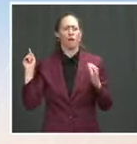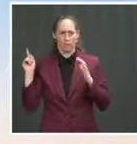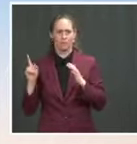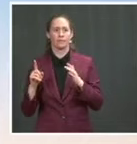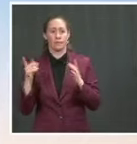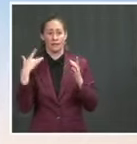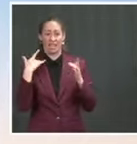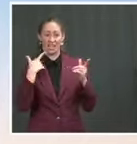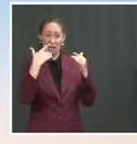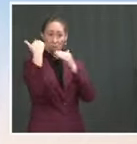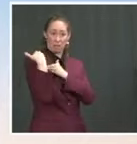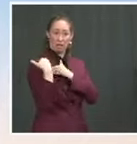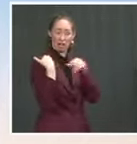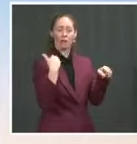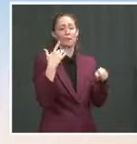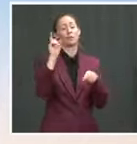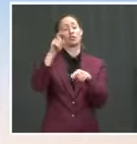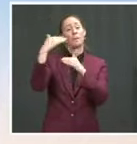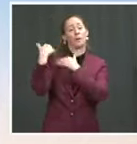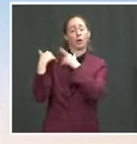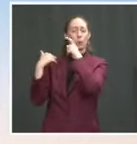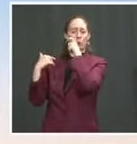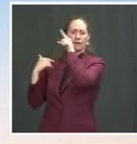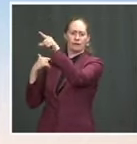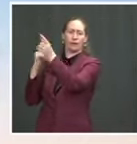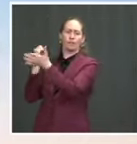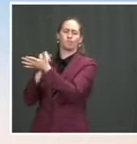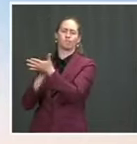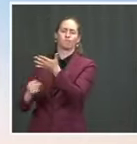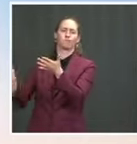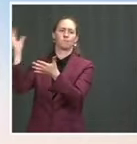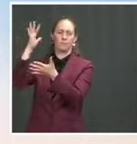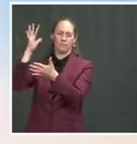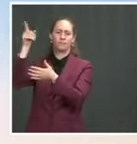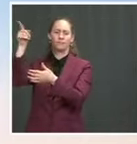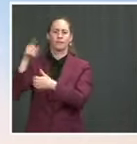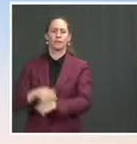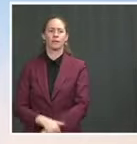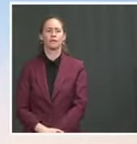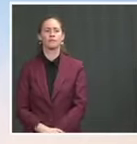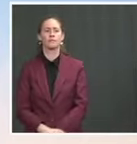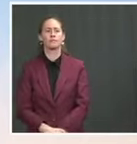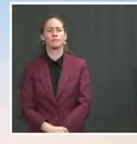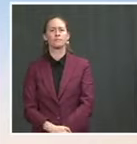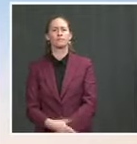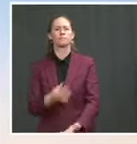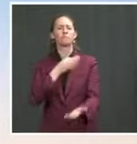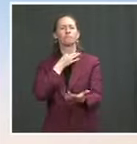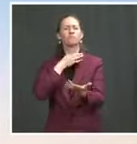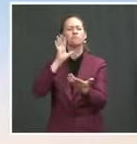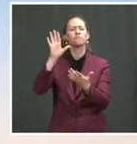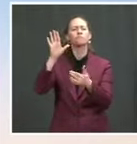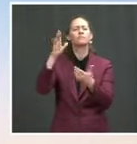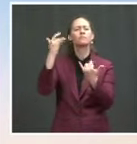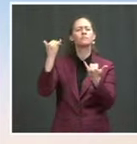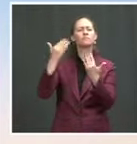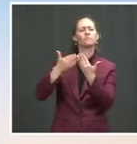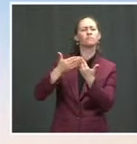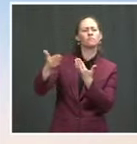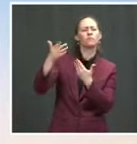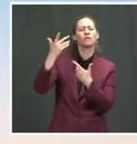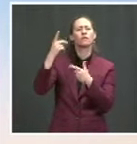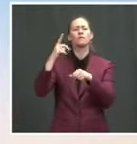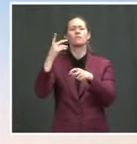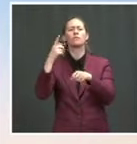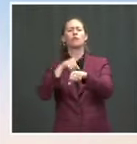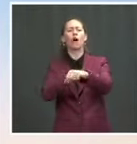wealthiest Americans as opposed to any other Americans. What's the long-term structural impact, then, on the highway trust fund if, as you hope, more